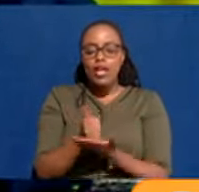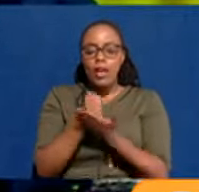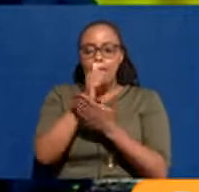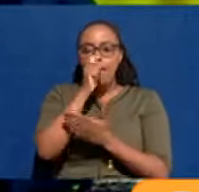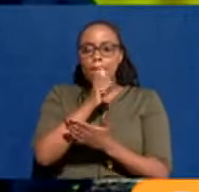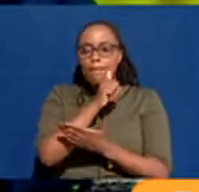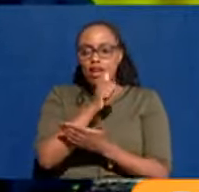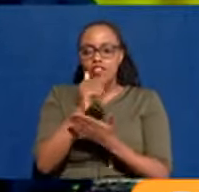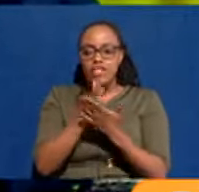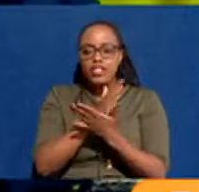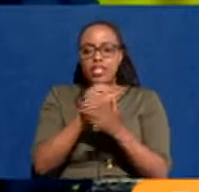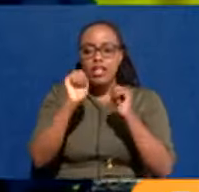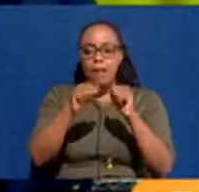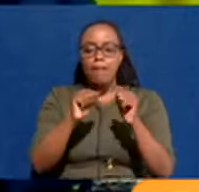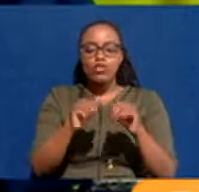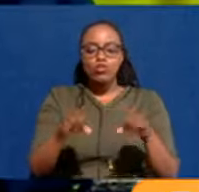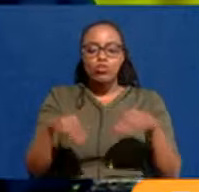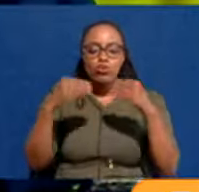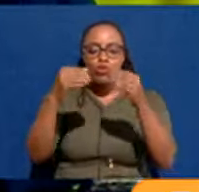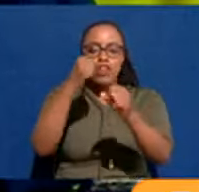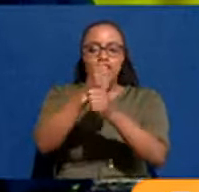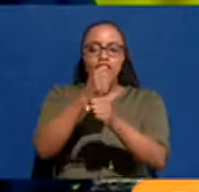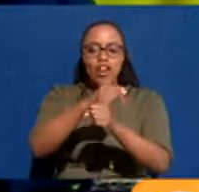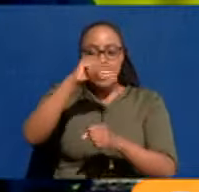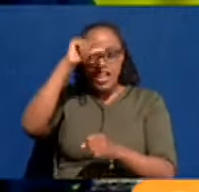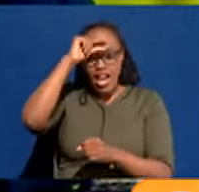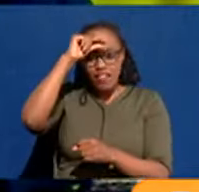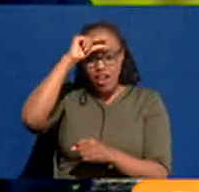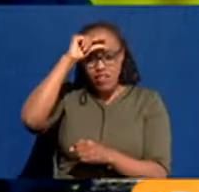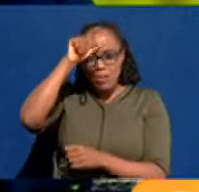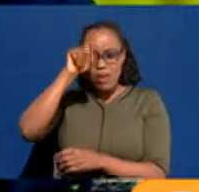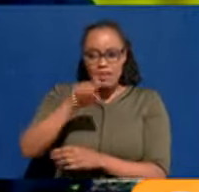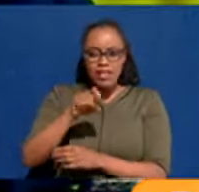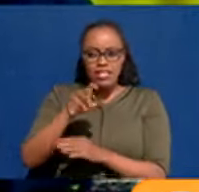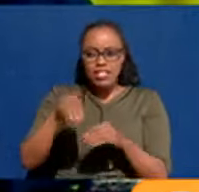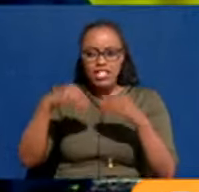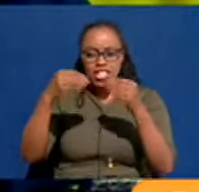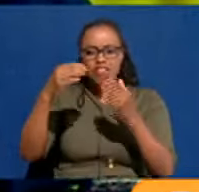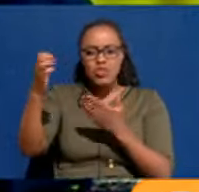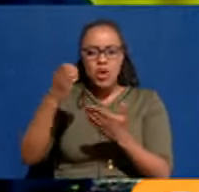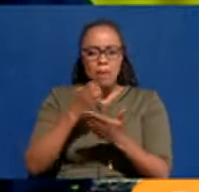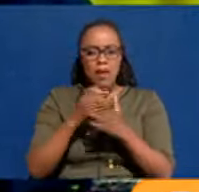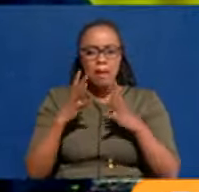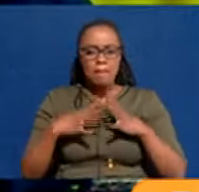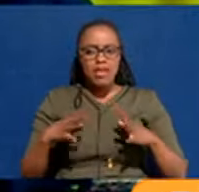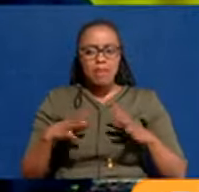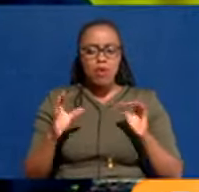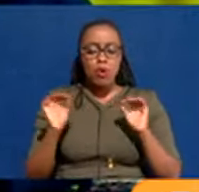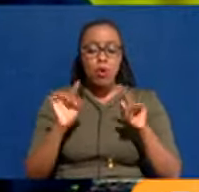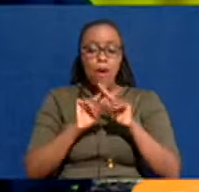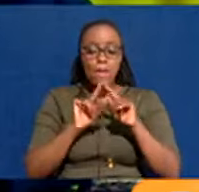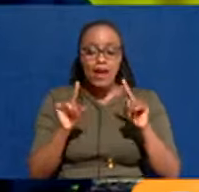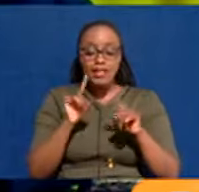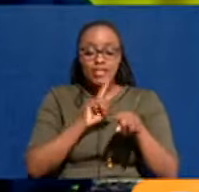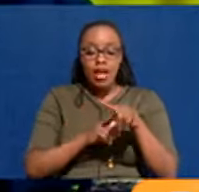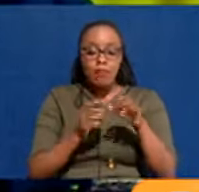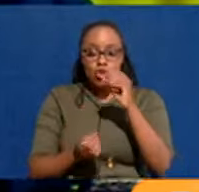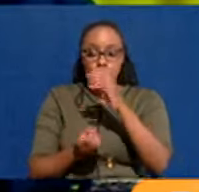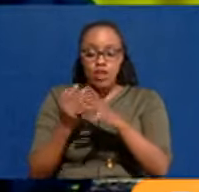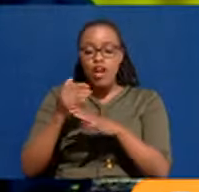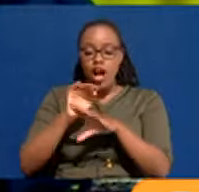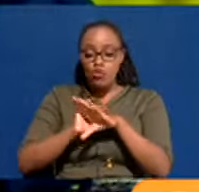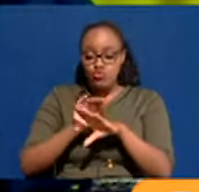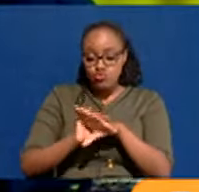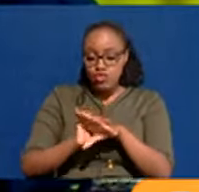be able to actually provide many of the jobs. Government does not necessarily be the one to employ people. But once you create an enabling